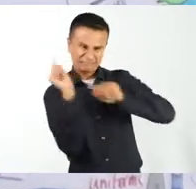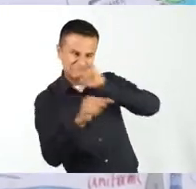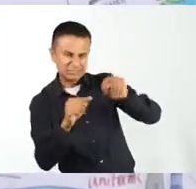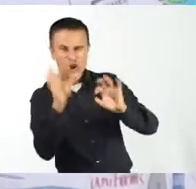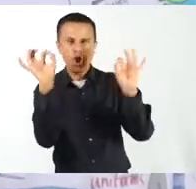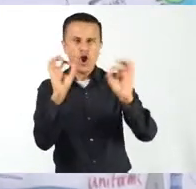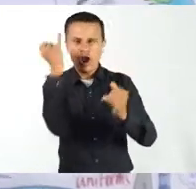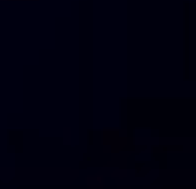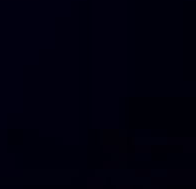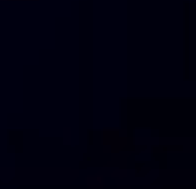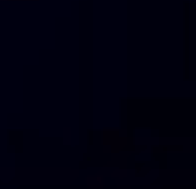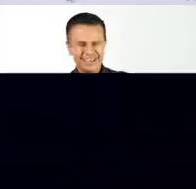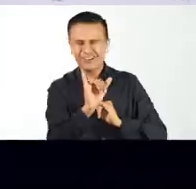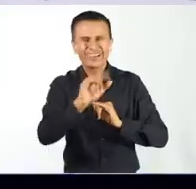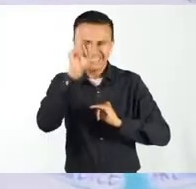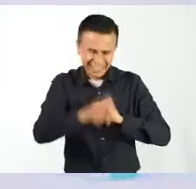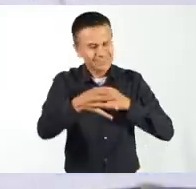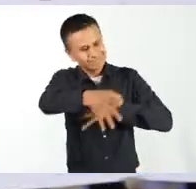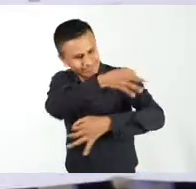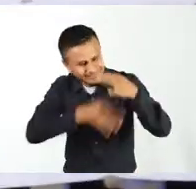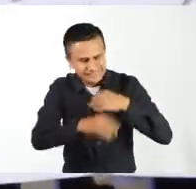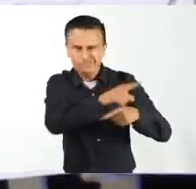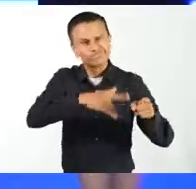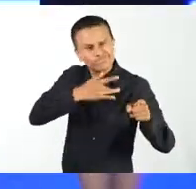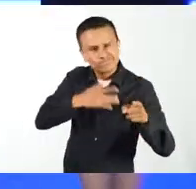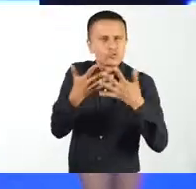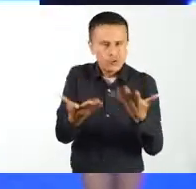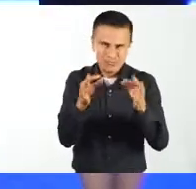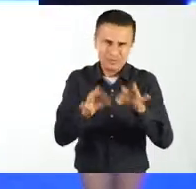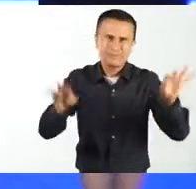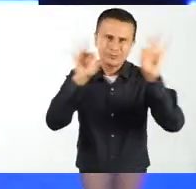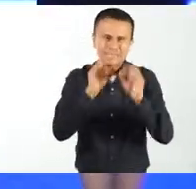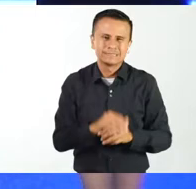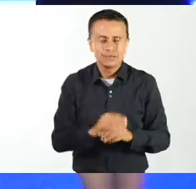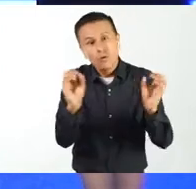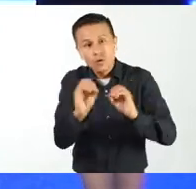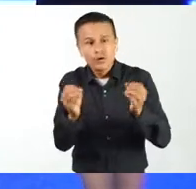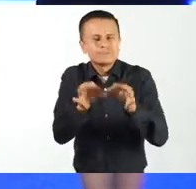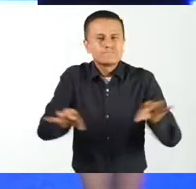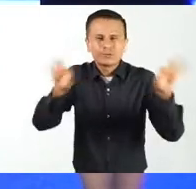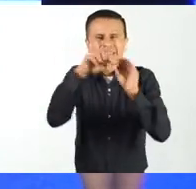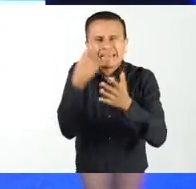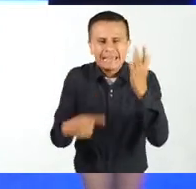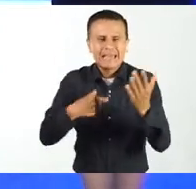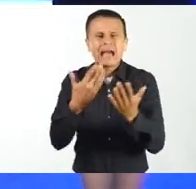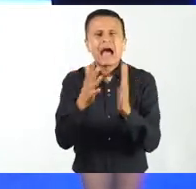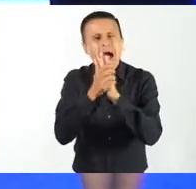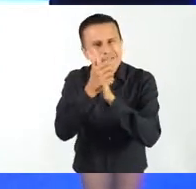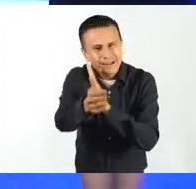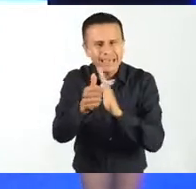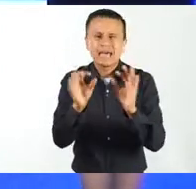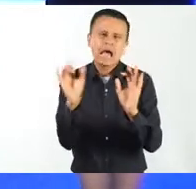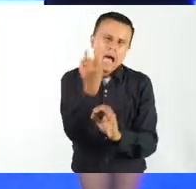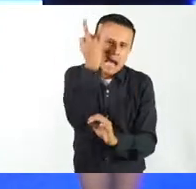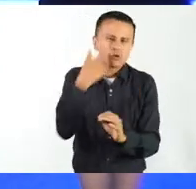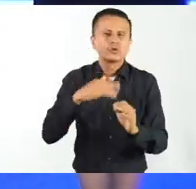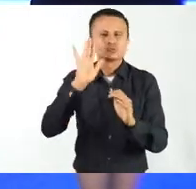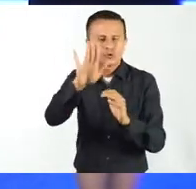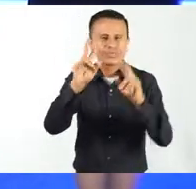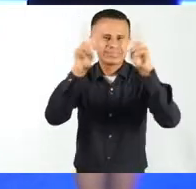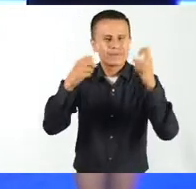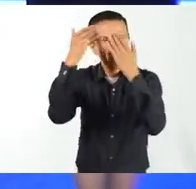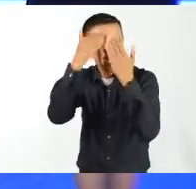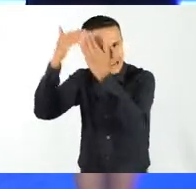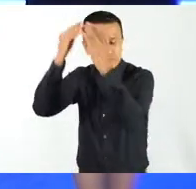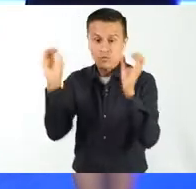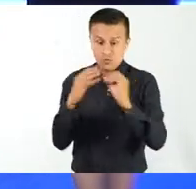are listening to what is being said. What we really need inside of these learning environments is to break down prejudice and to promote empathy. We heard a